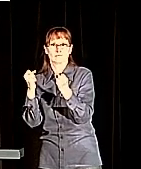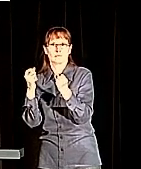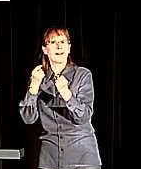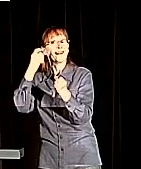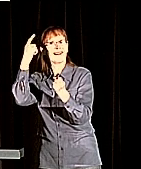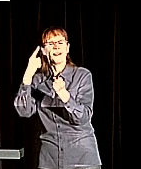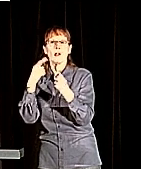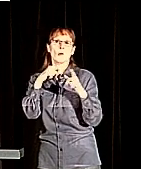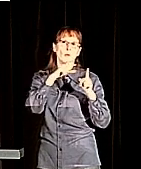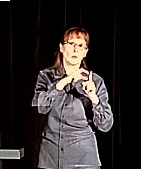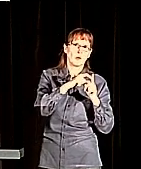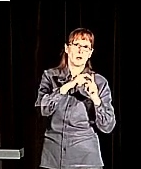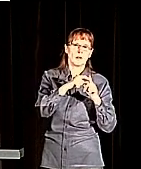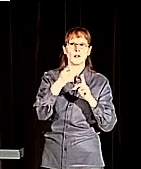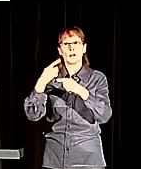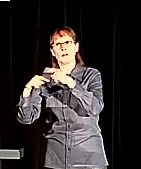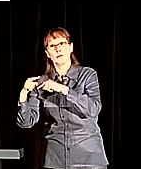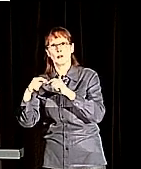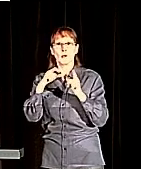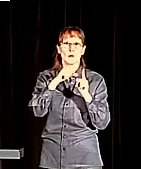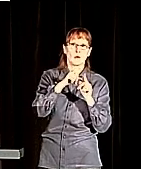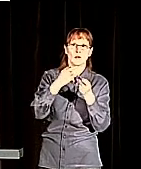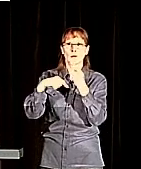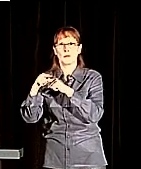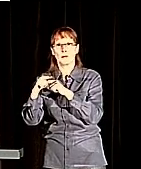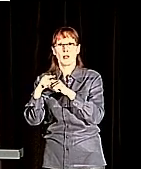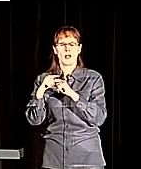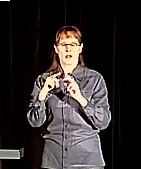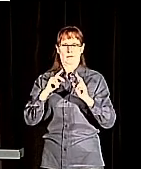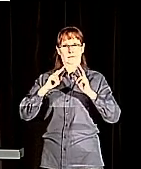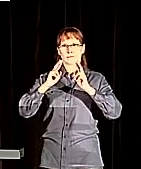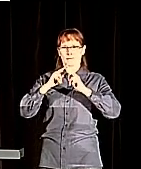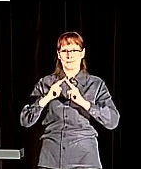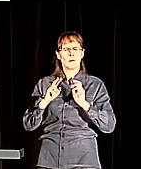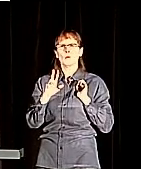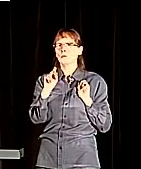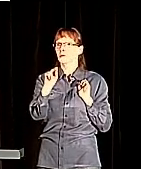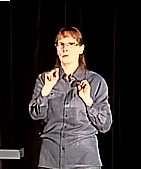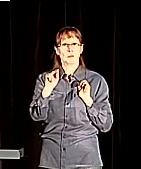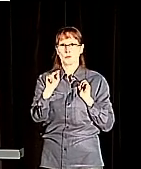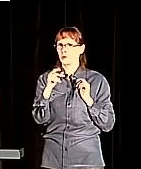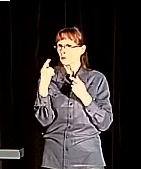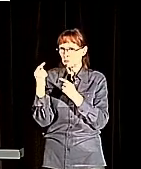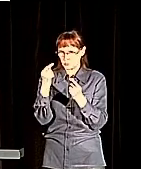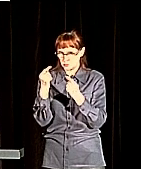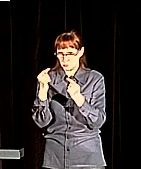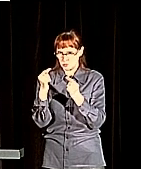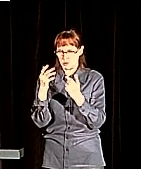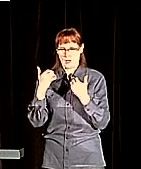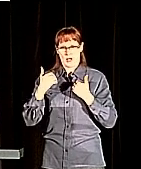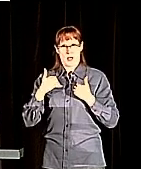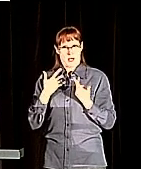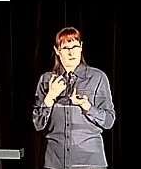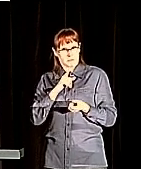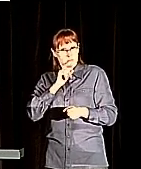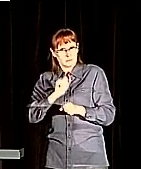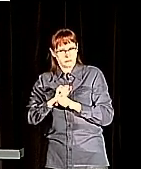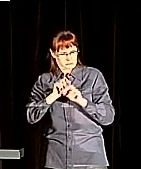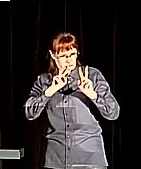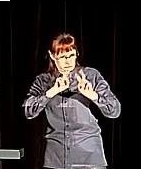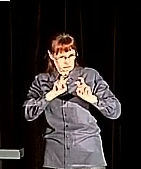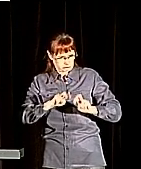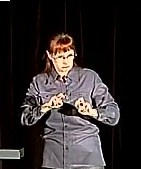ASL sign to the English word. What we do is we follow appropriate learning procedures, appropriate educational methods,